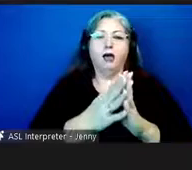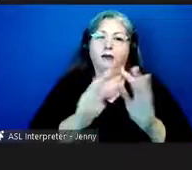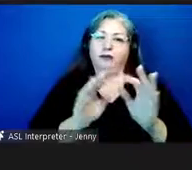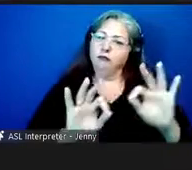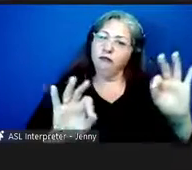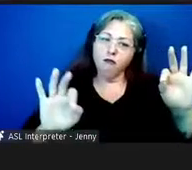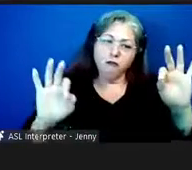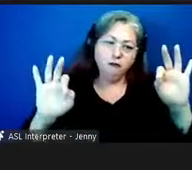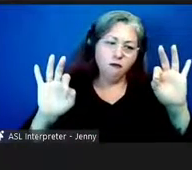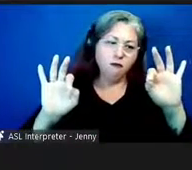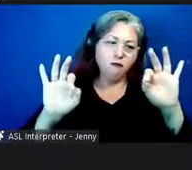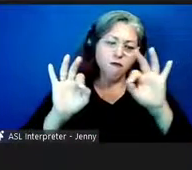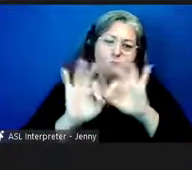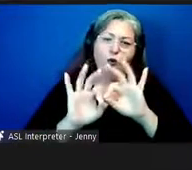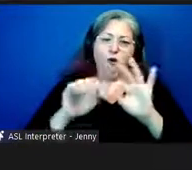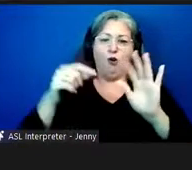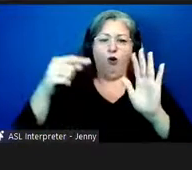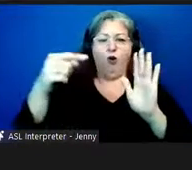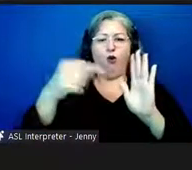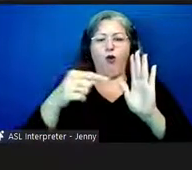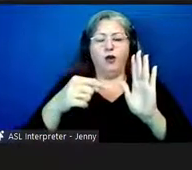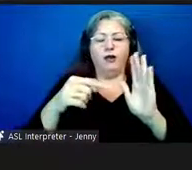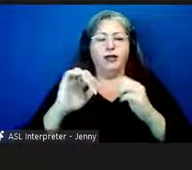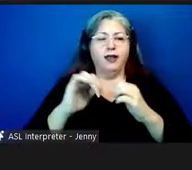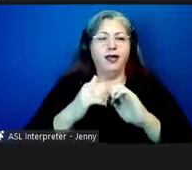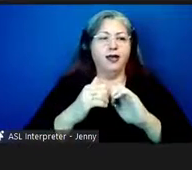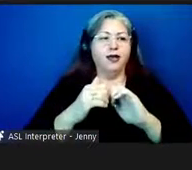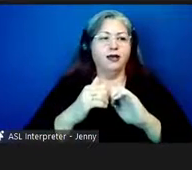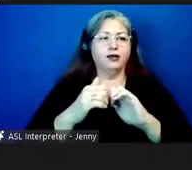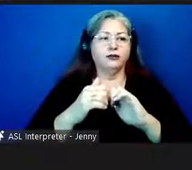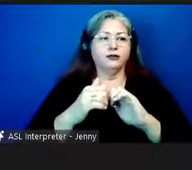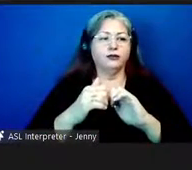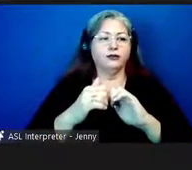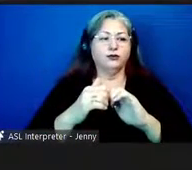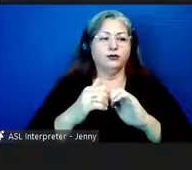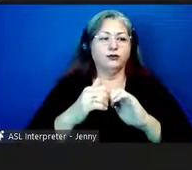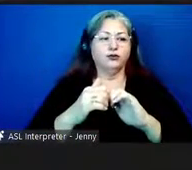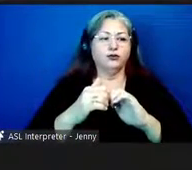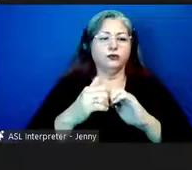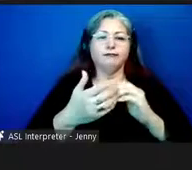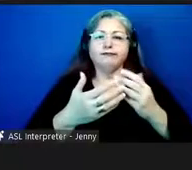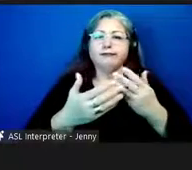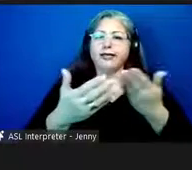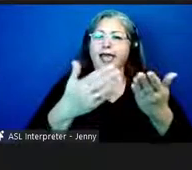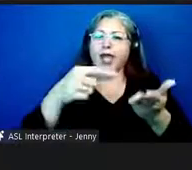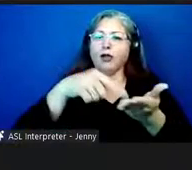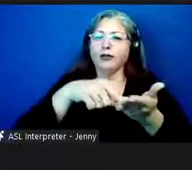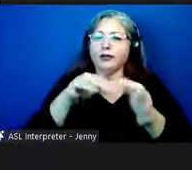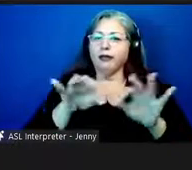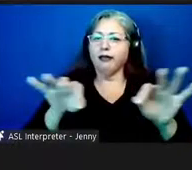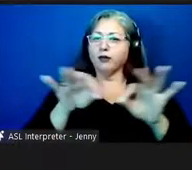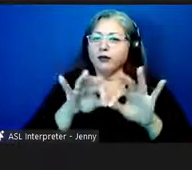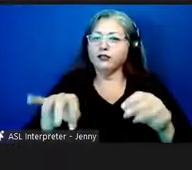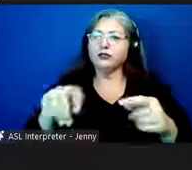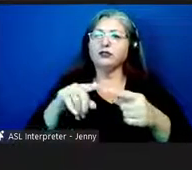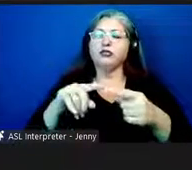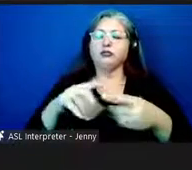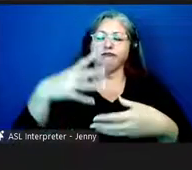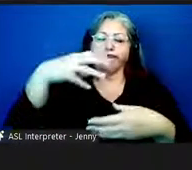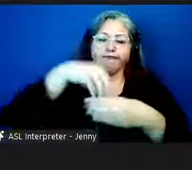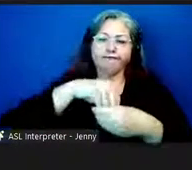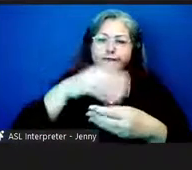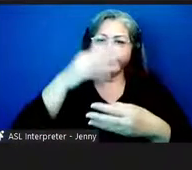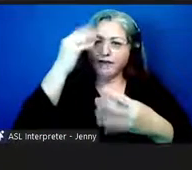instrument uh implement to carry language to carry information